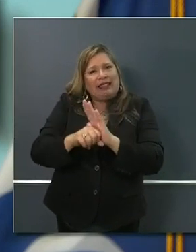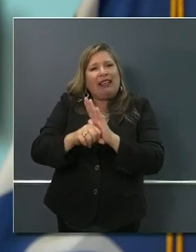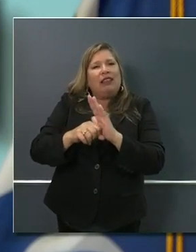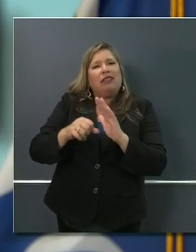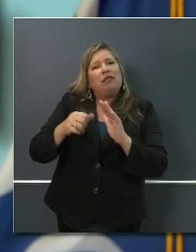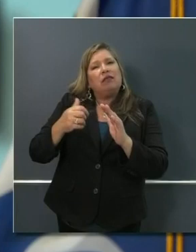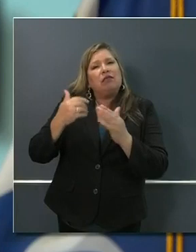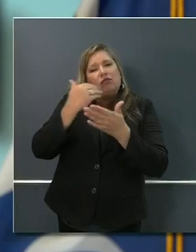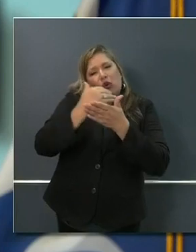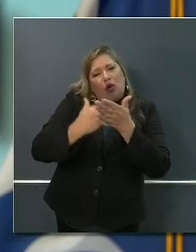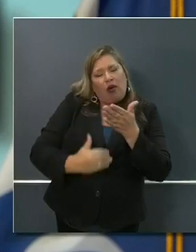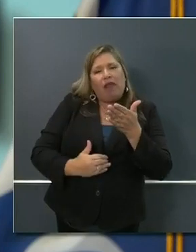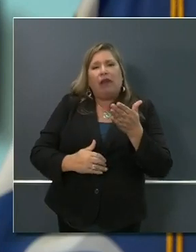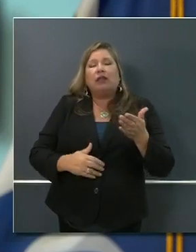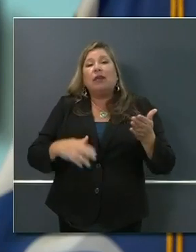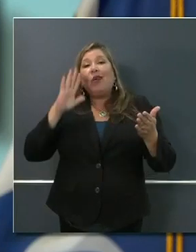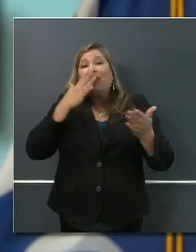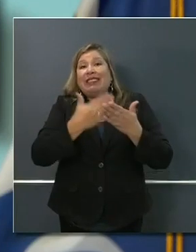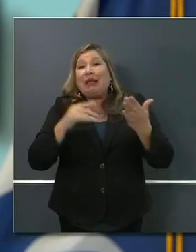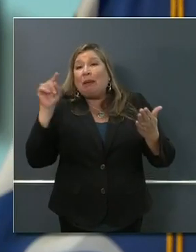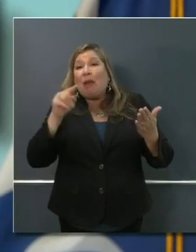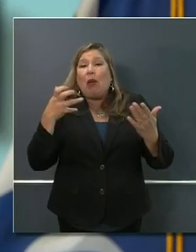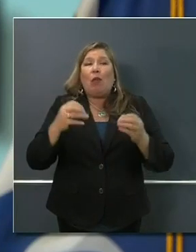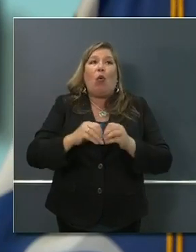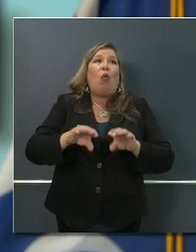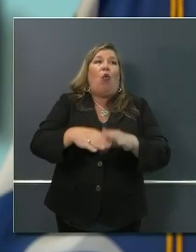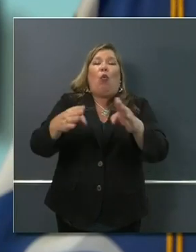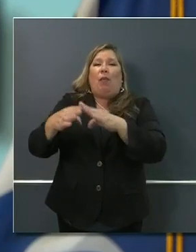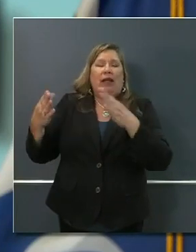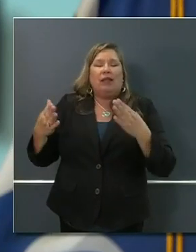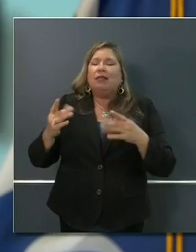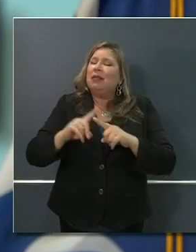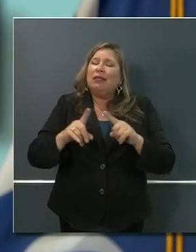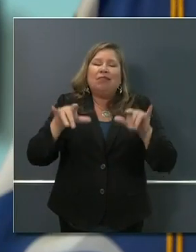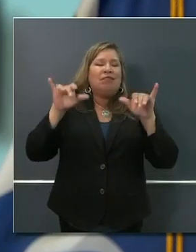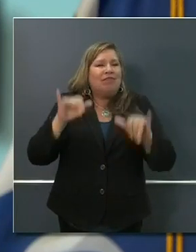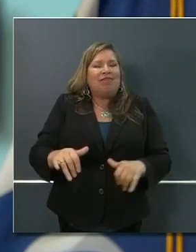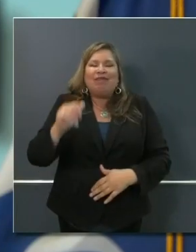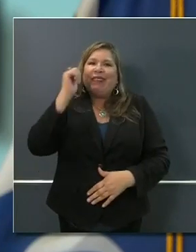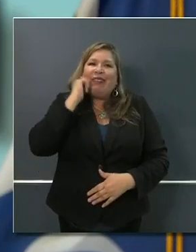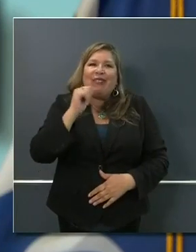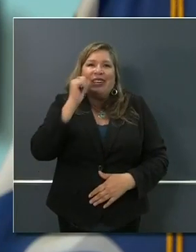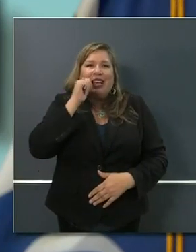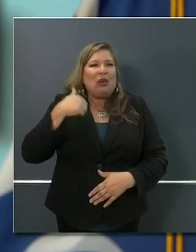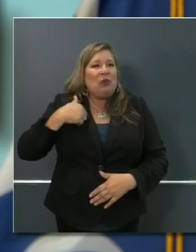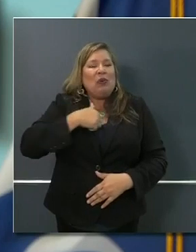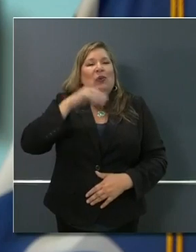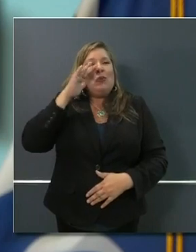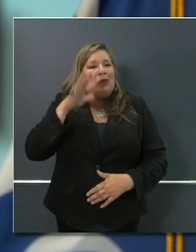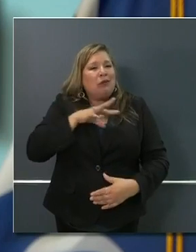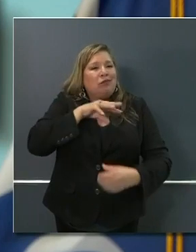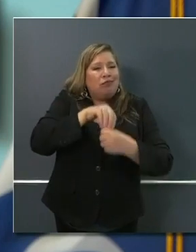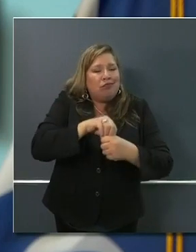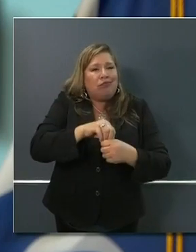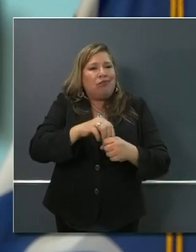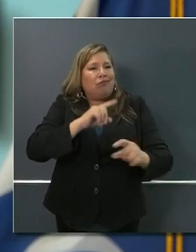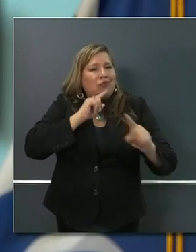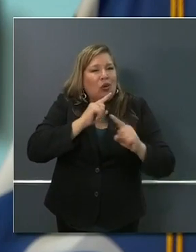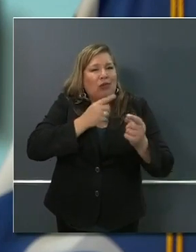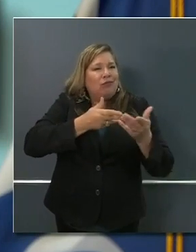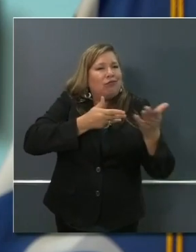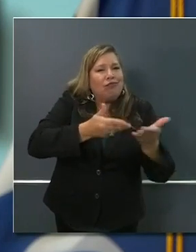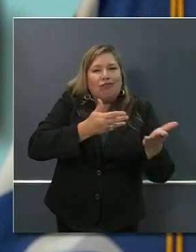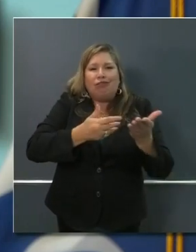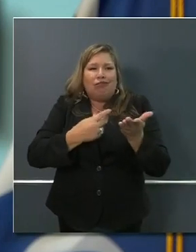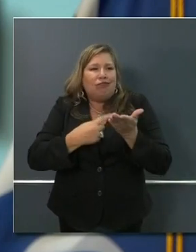that want to go much, much further. And so every day we will be, again, engaged in conversations, open argument,